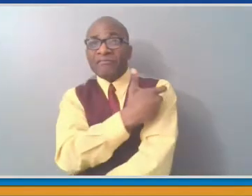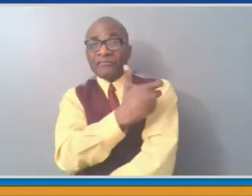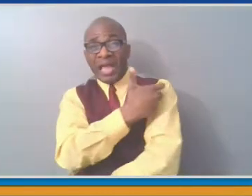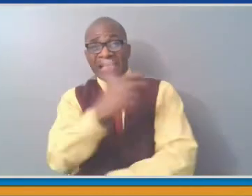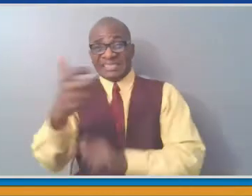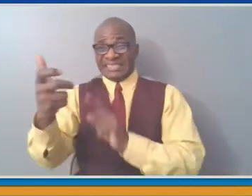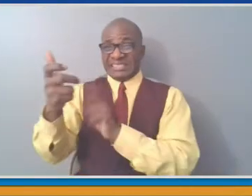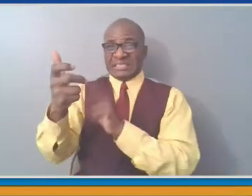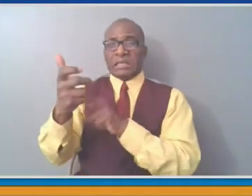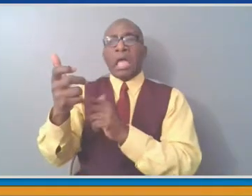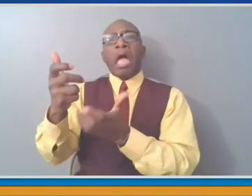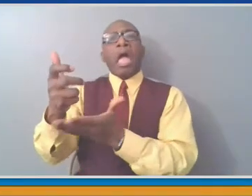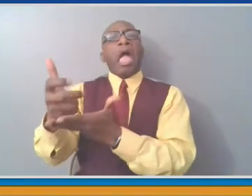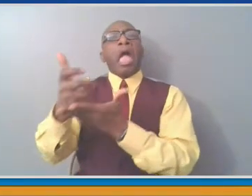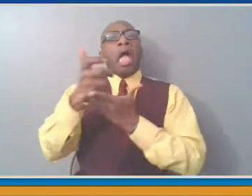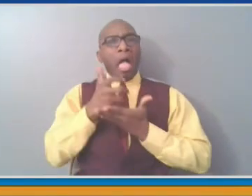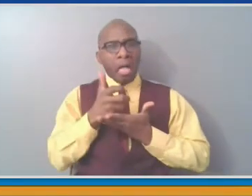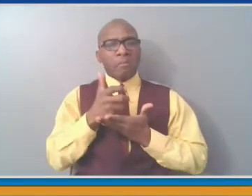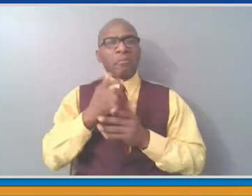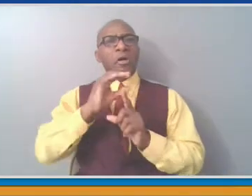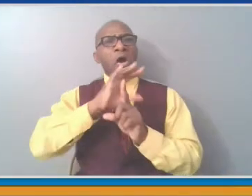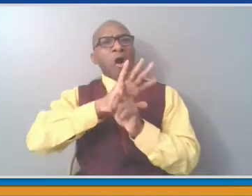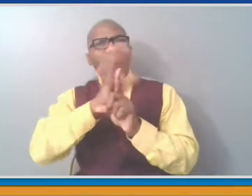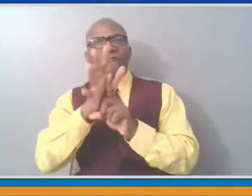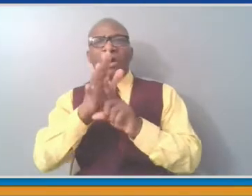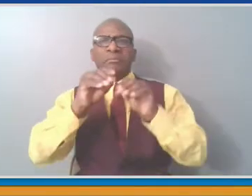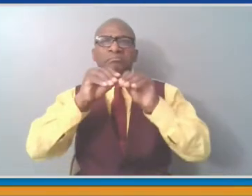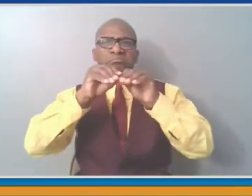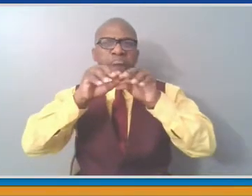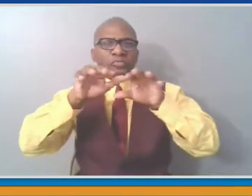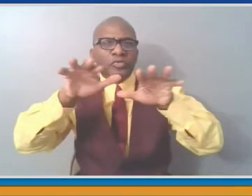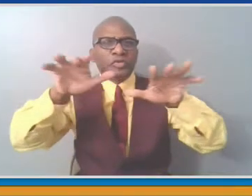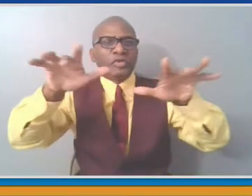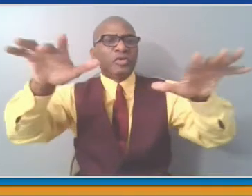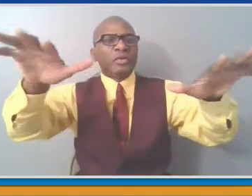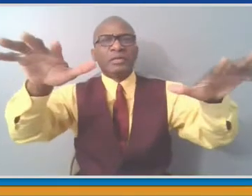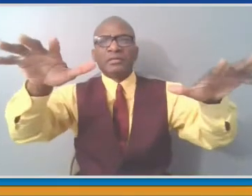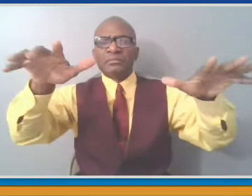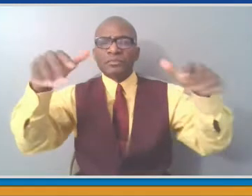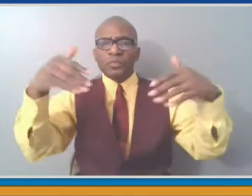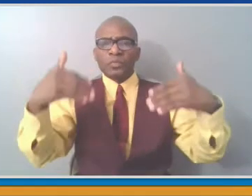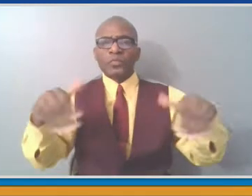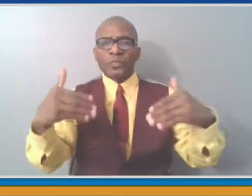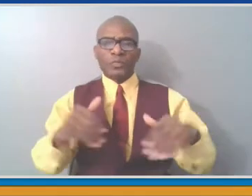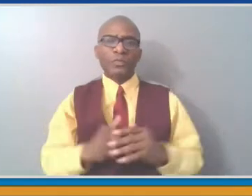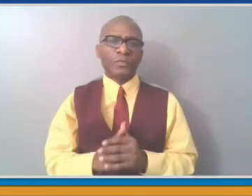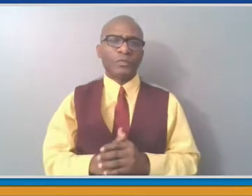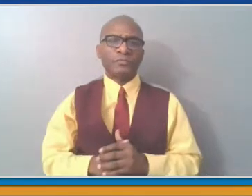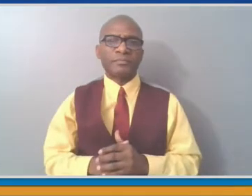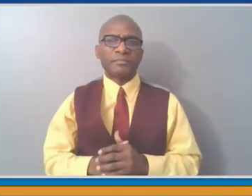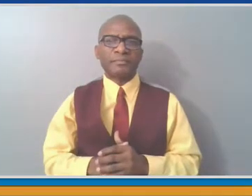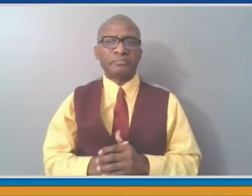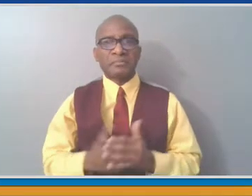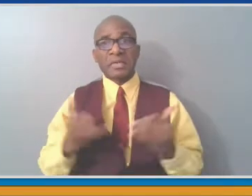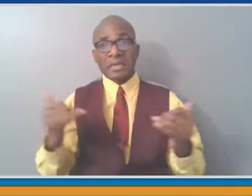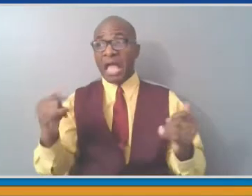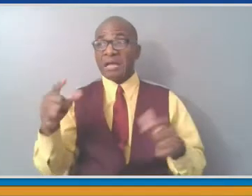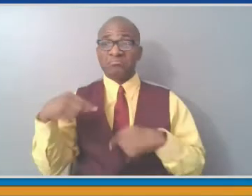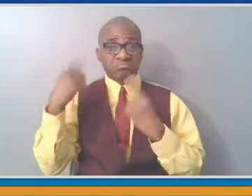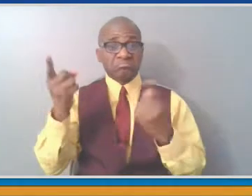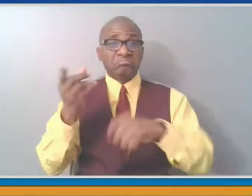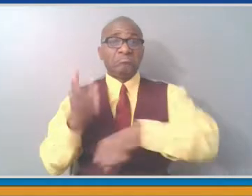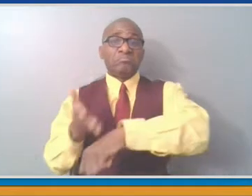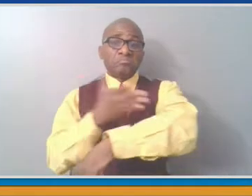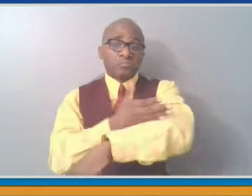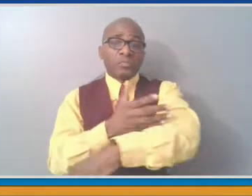up in the hospital, and of course, less likely that you'd suffer fatality. We have lost, pandemic to date,,246 Westchester residents.